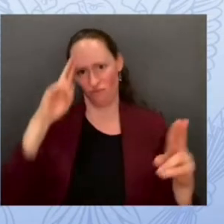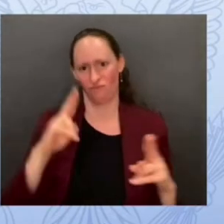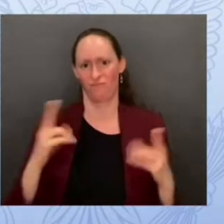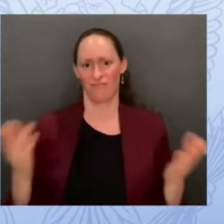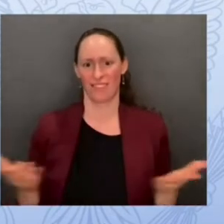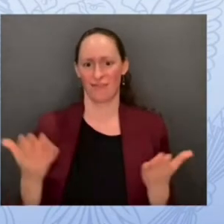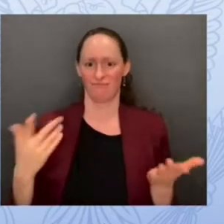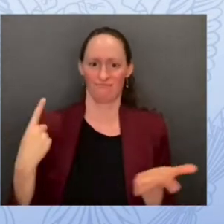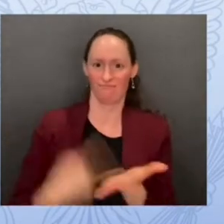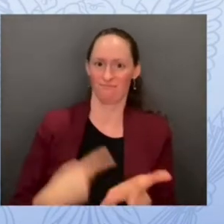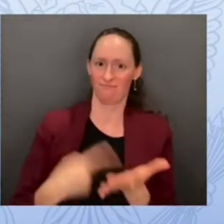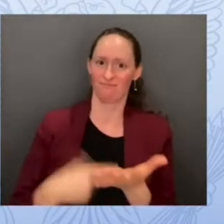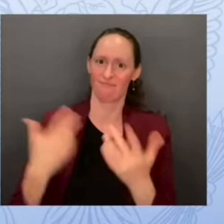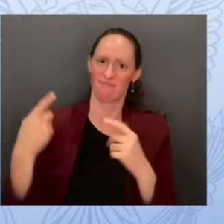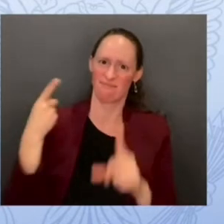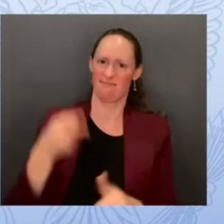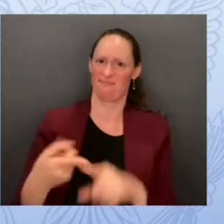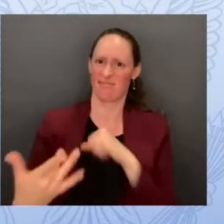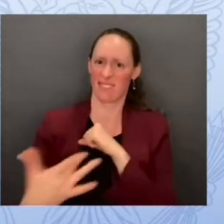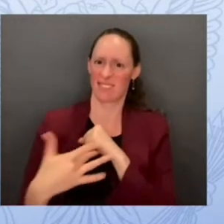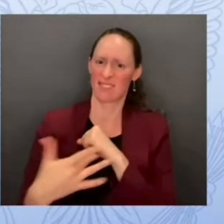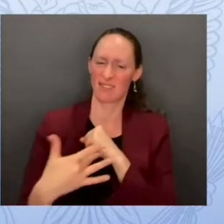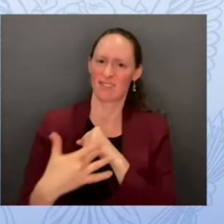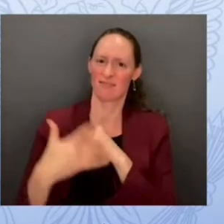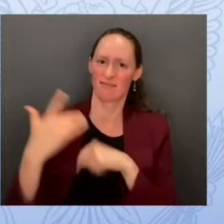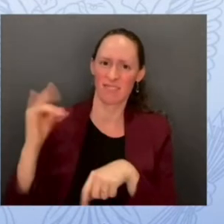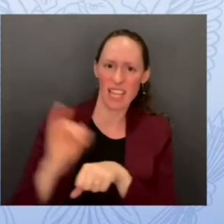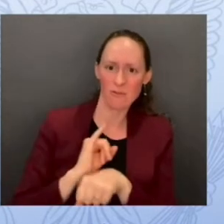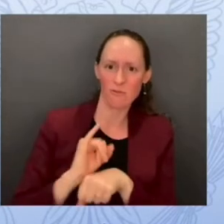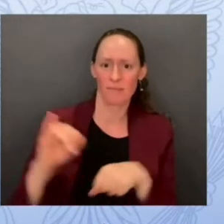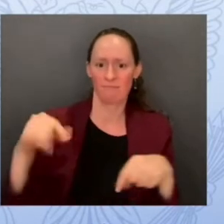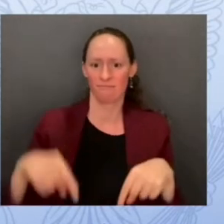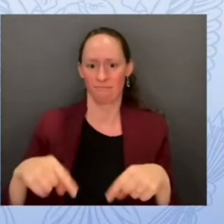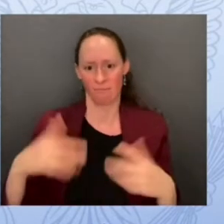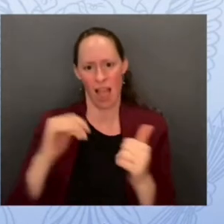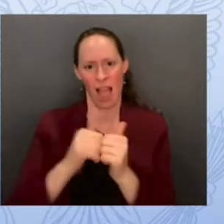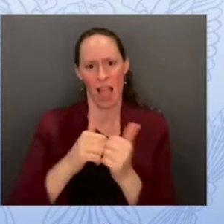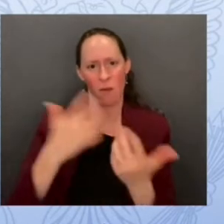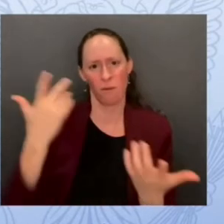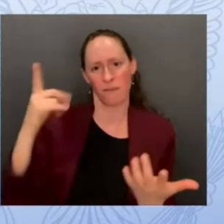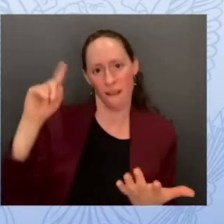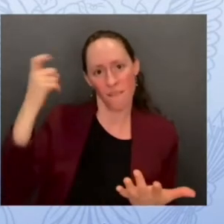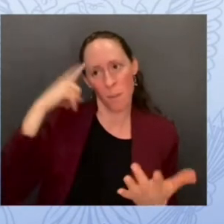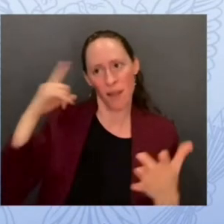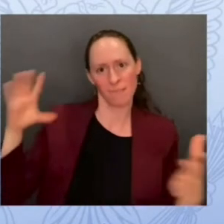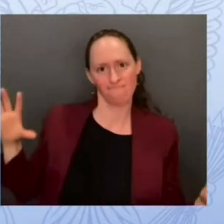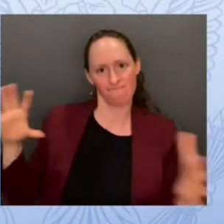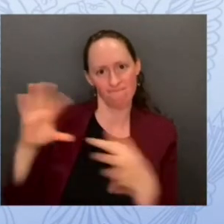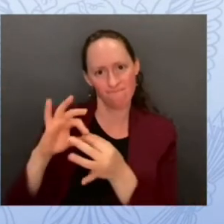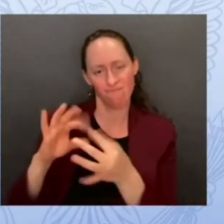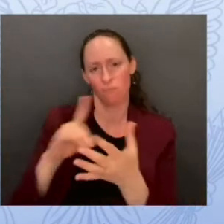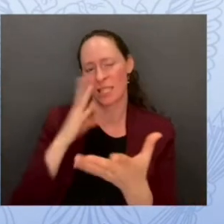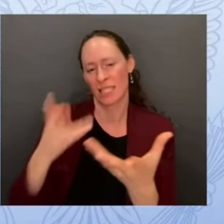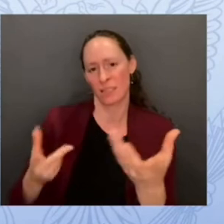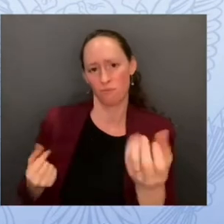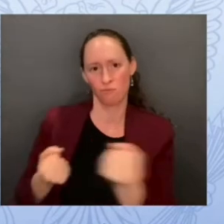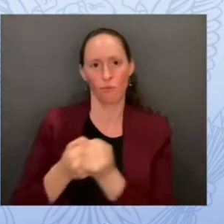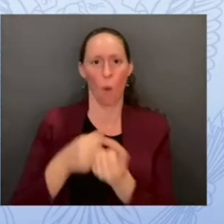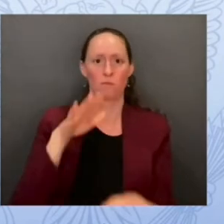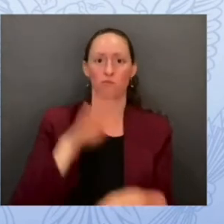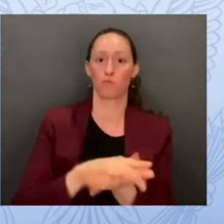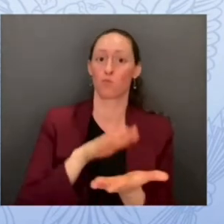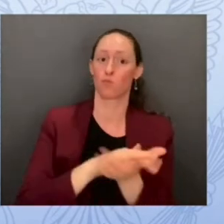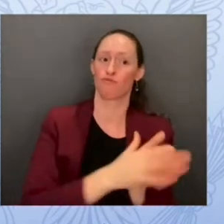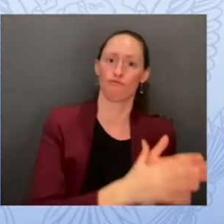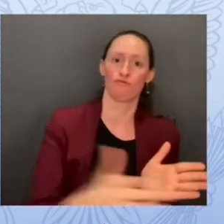could come together and collaborate to support the k2 k-12 community as we continue to address these cyber risks